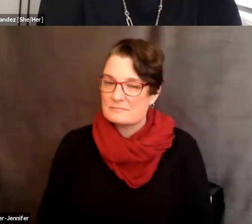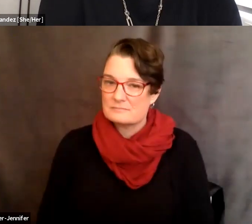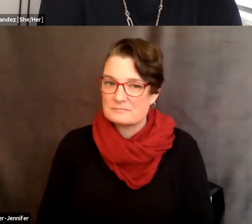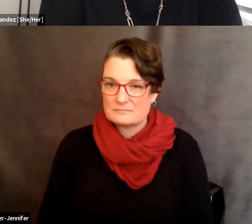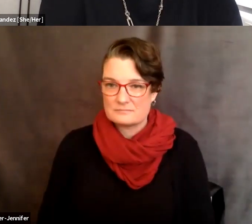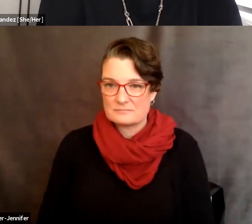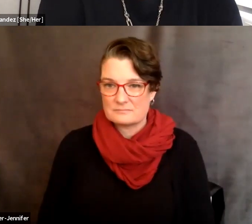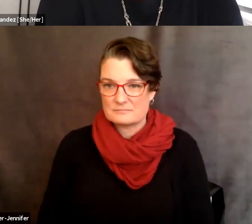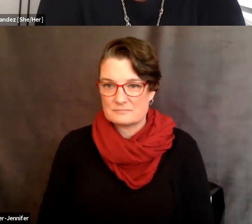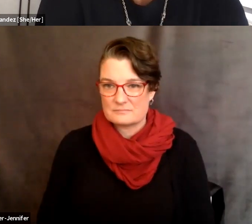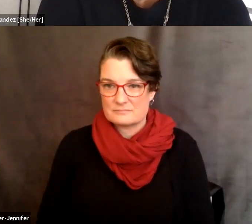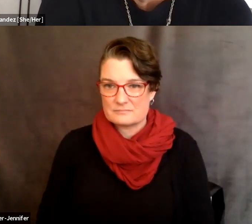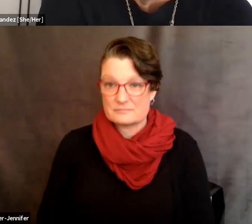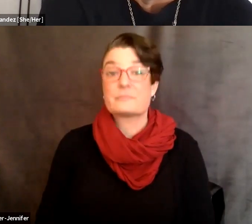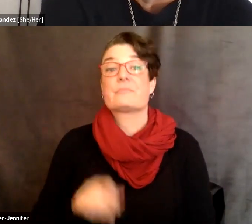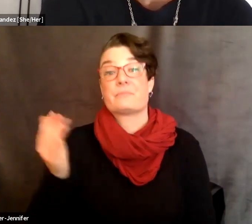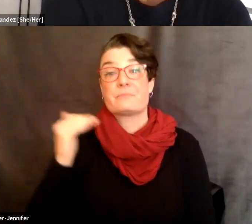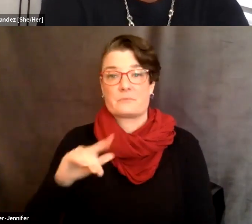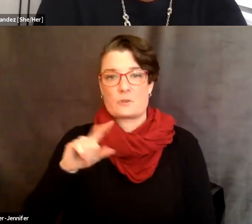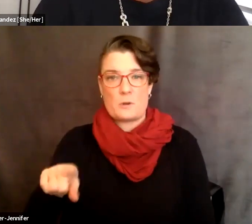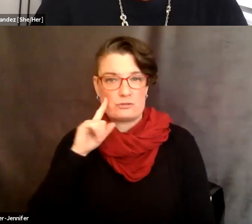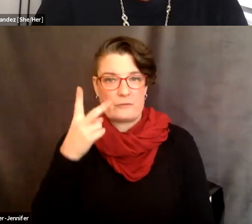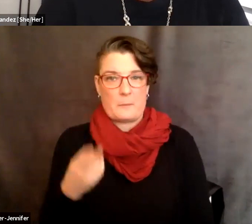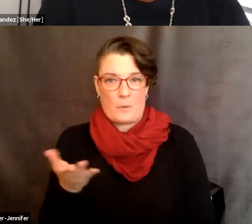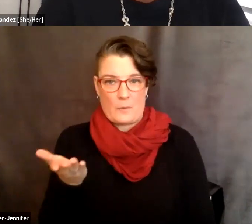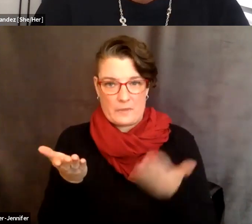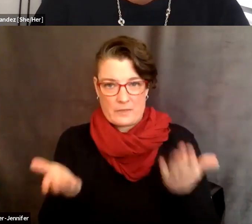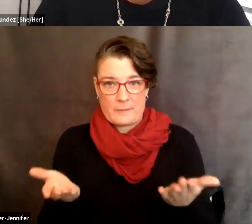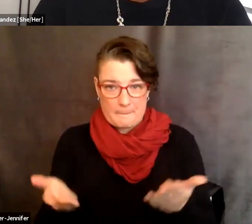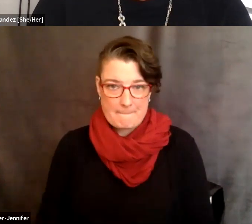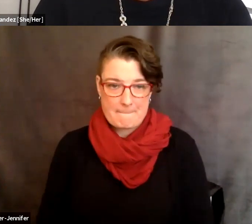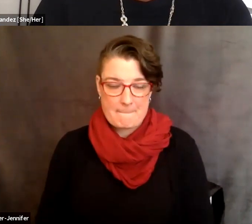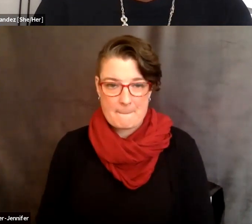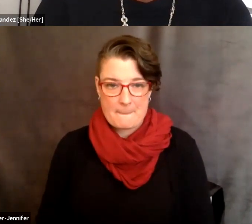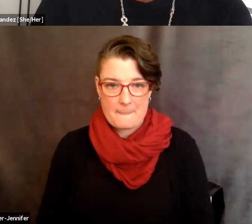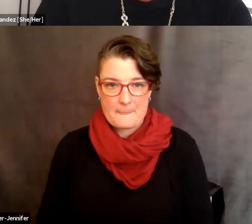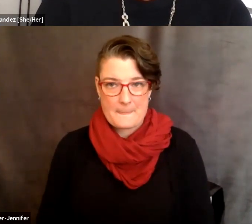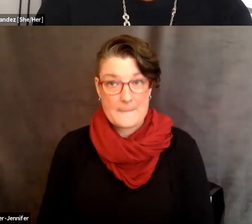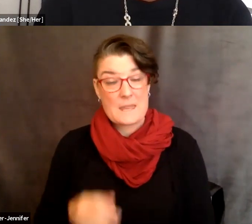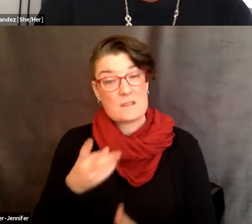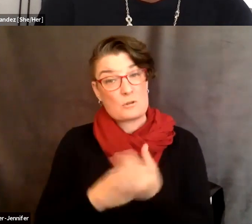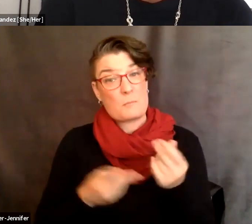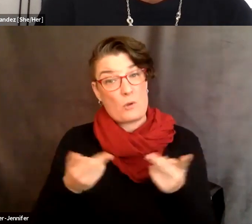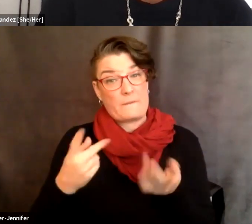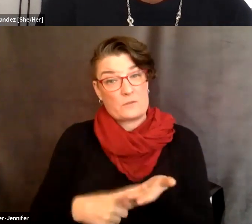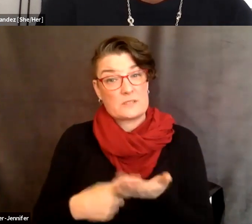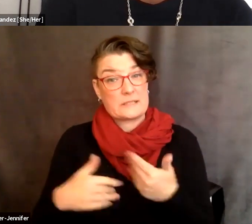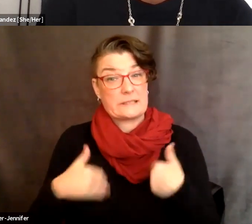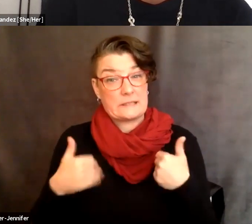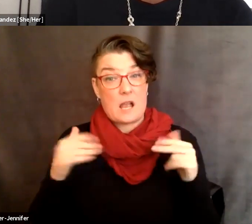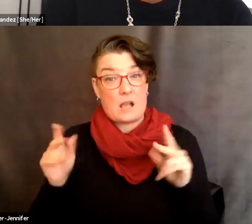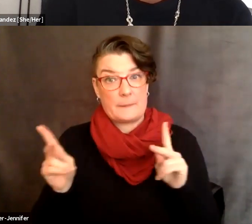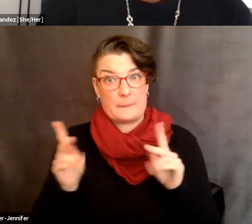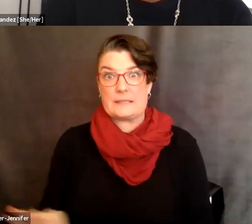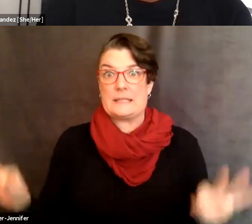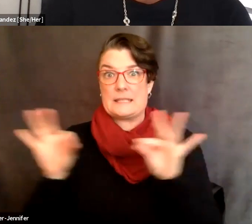Um, so this is a question for both Professor Ramirez and Professor Jones. Both of you discussed young people as a key